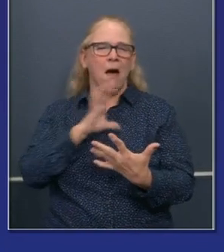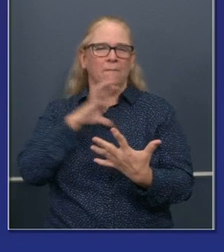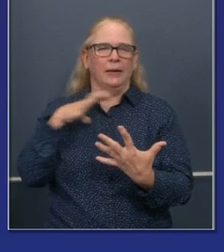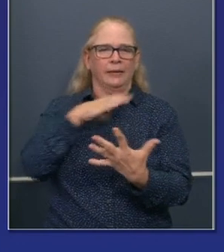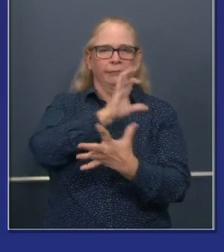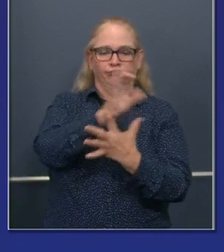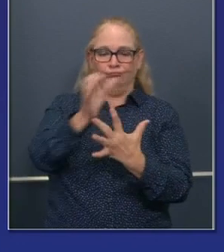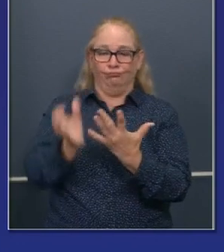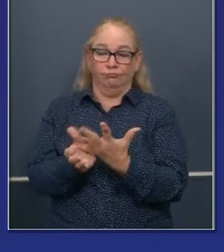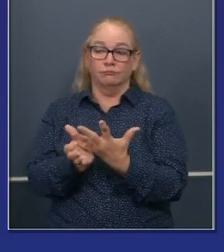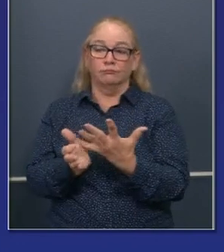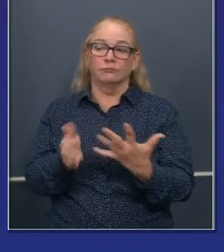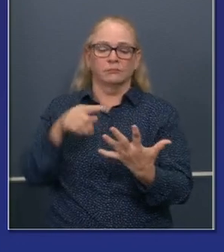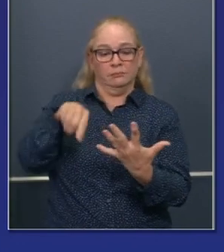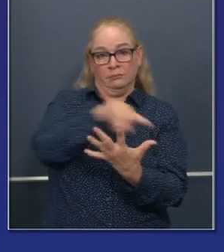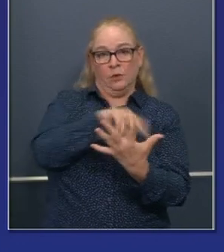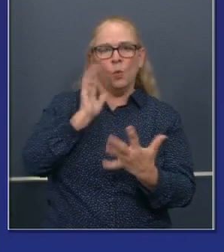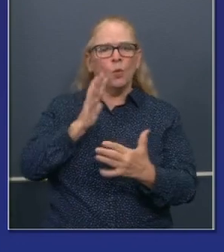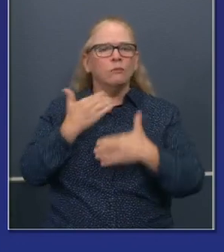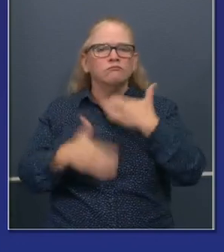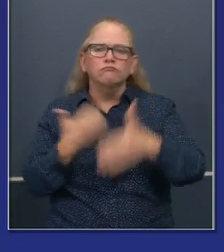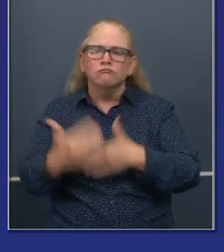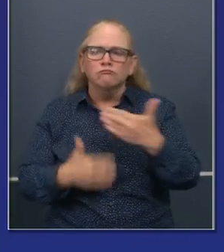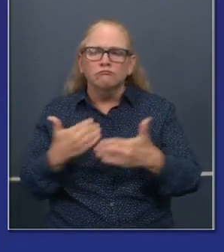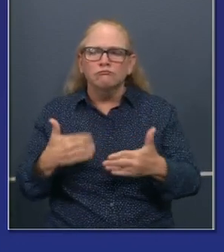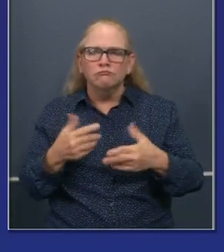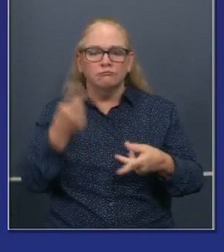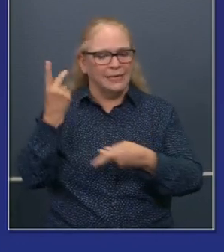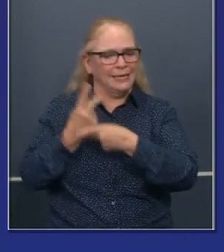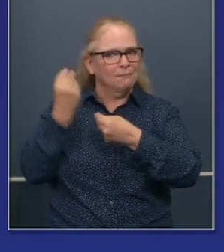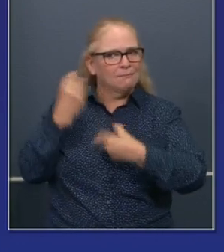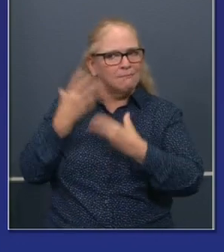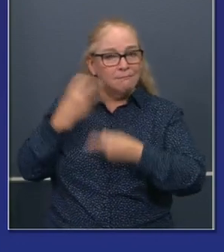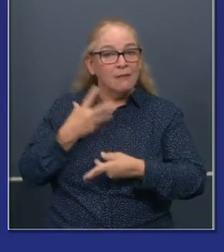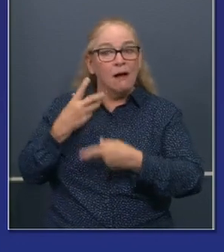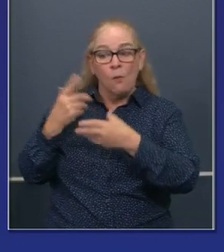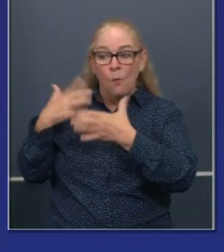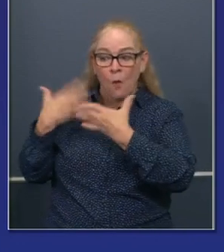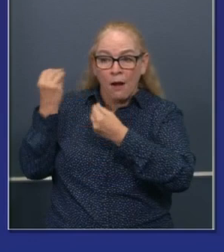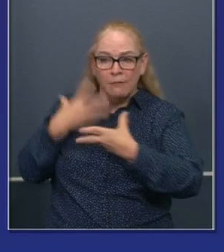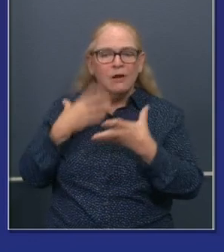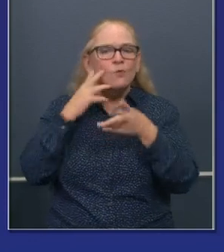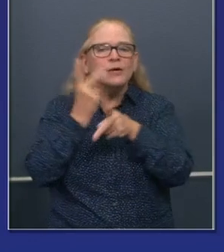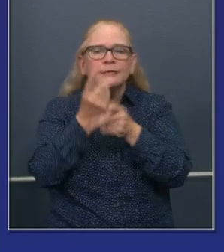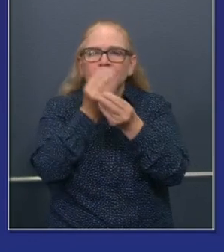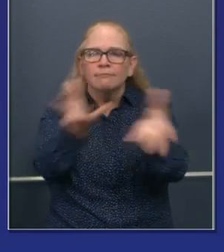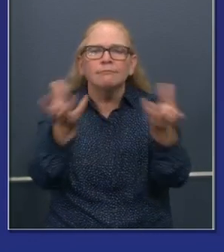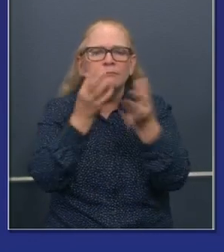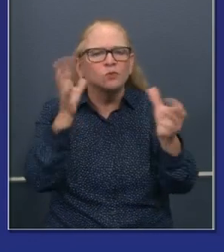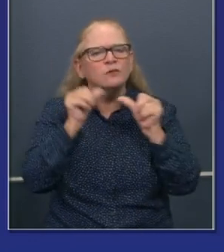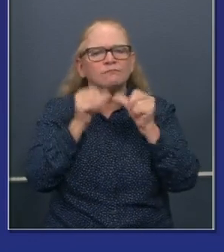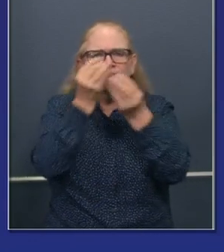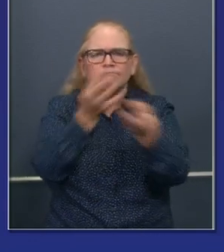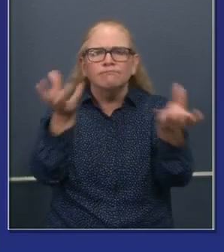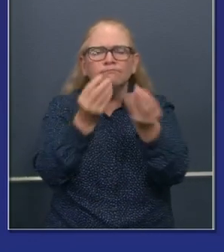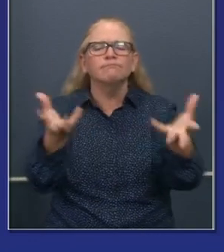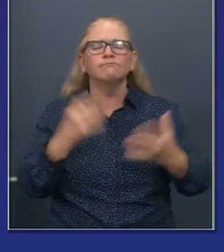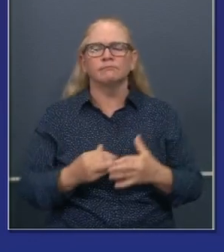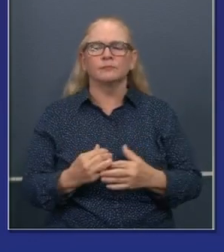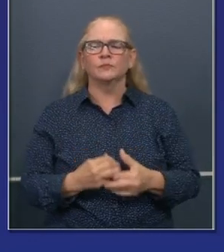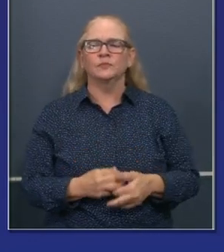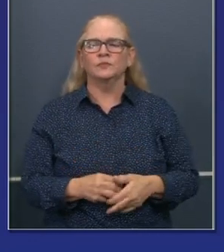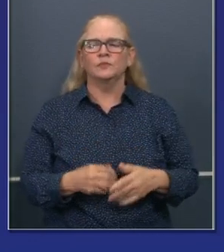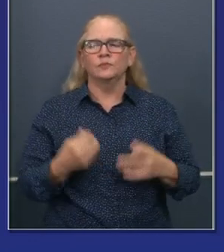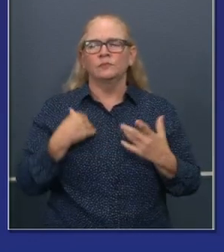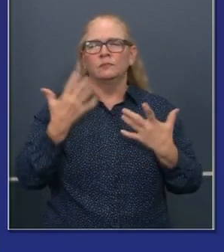over the course of the next weeks, not just months. And I'll get to that in just a moment. Let me just talk about some specific actions we